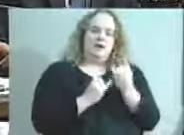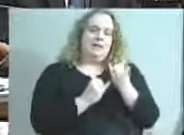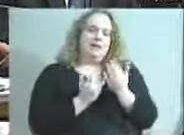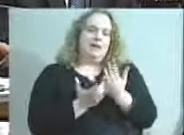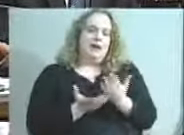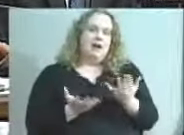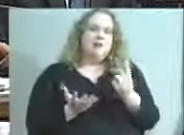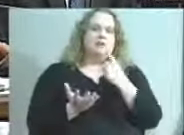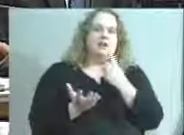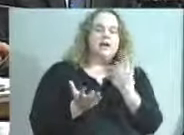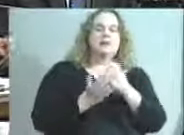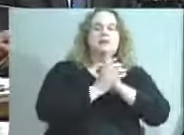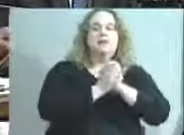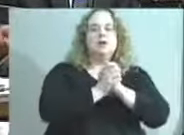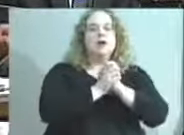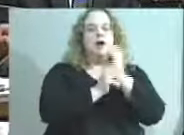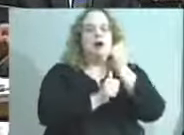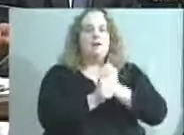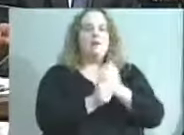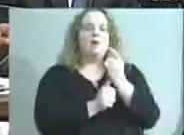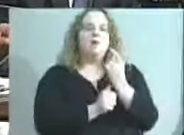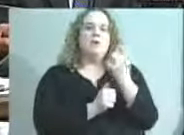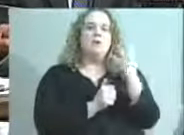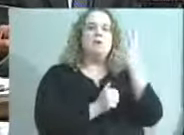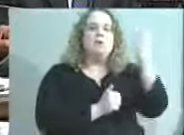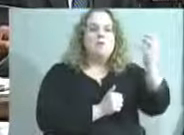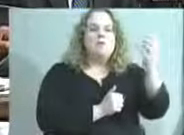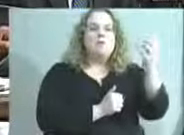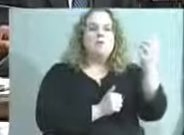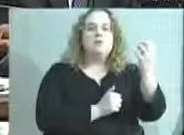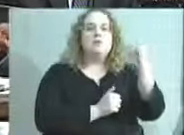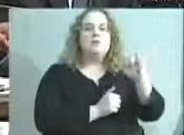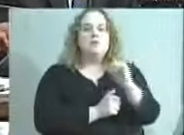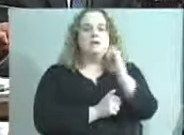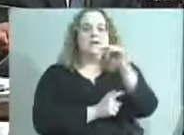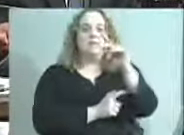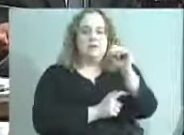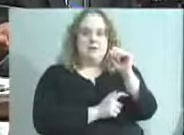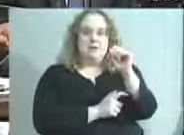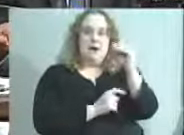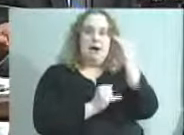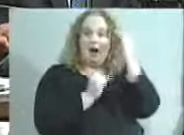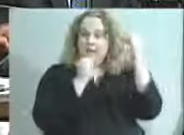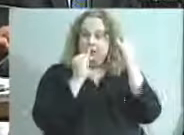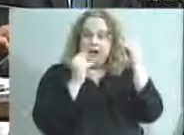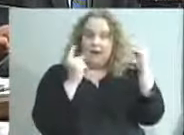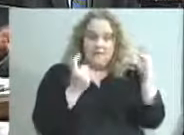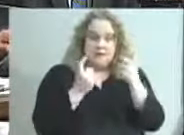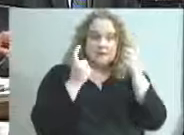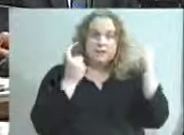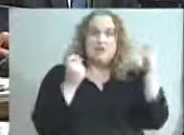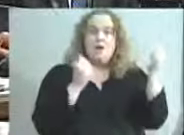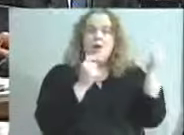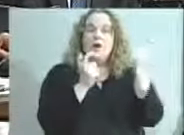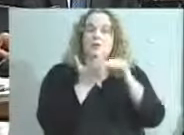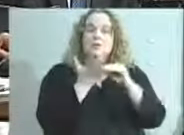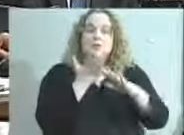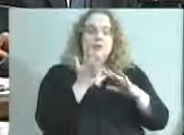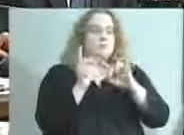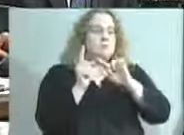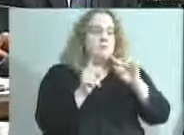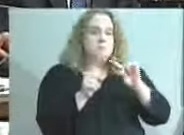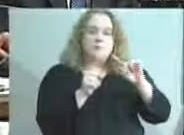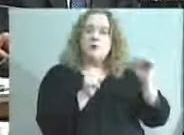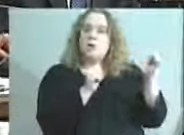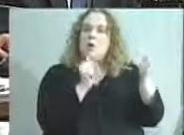say again congratulations to everyone who went out to the JCPS Idea Festival, to all the students that attended it and all the students